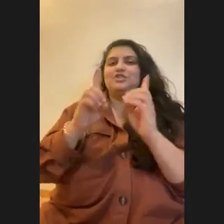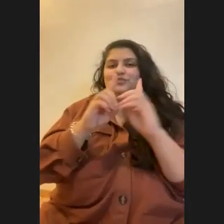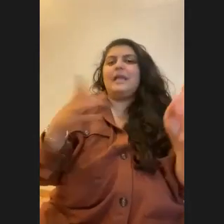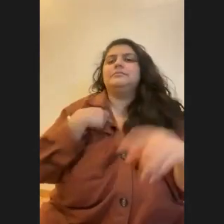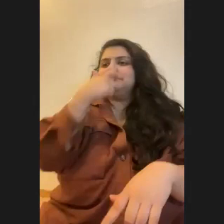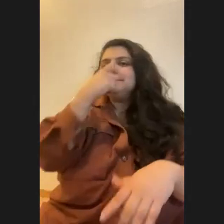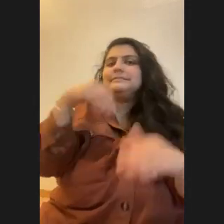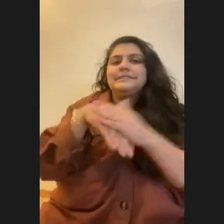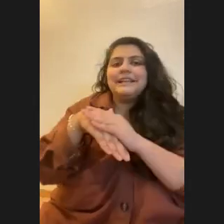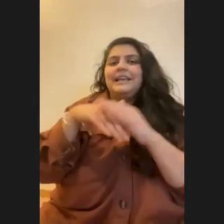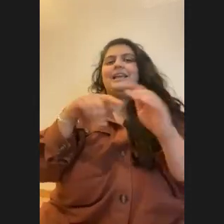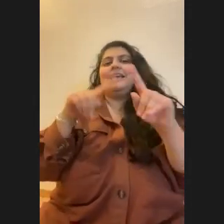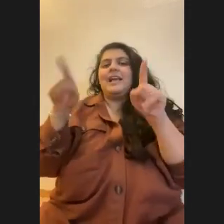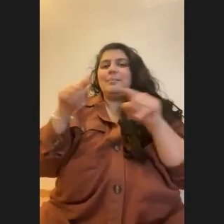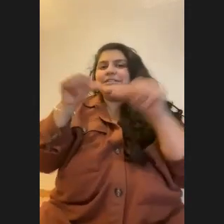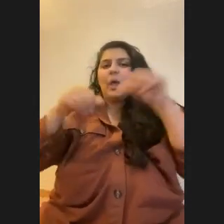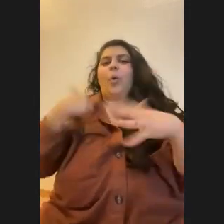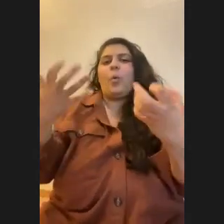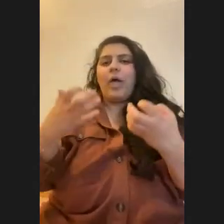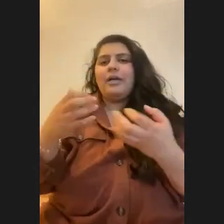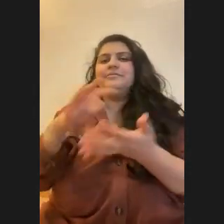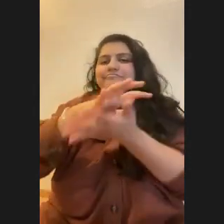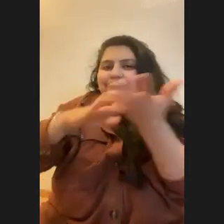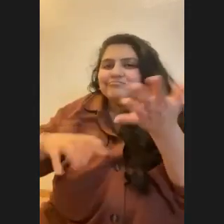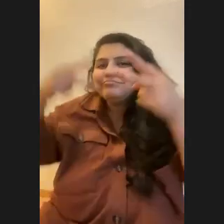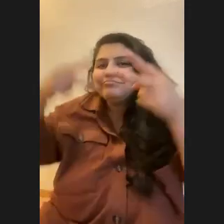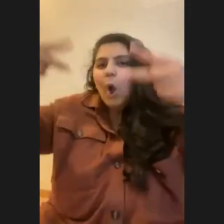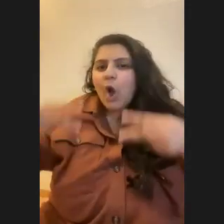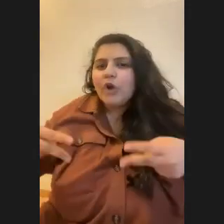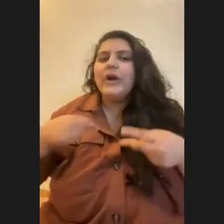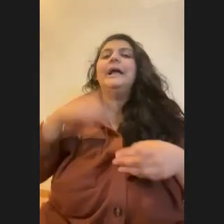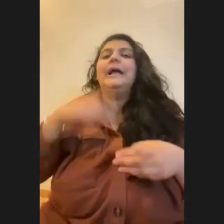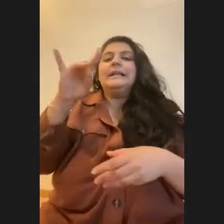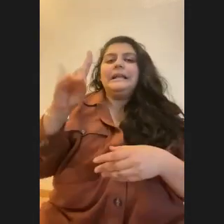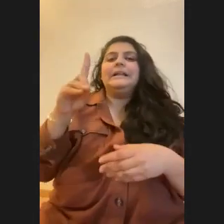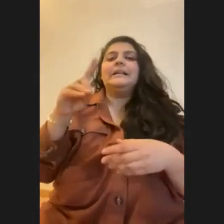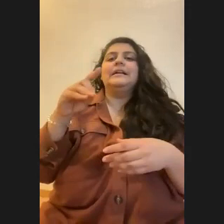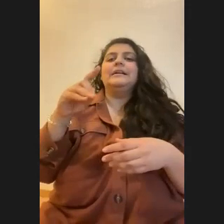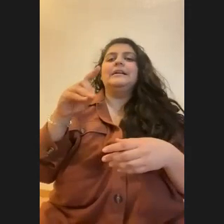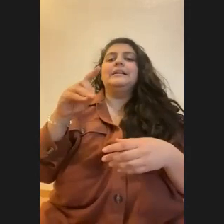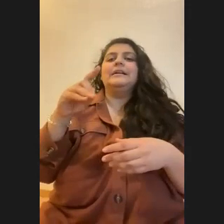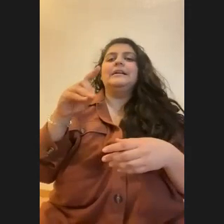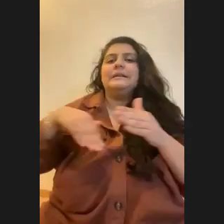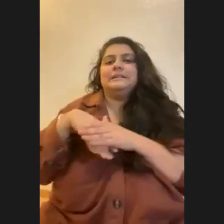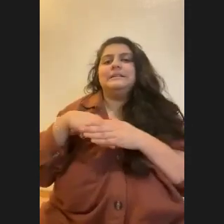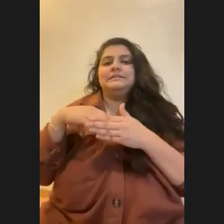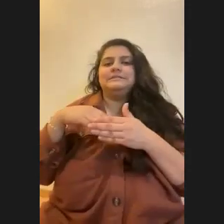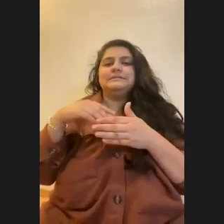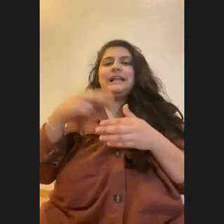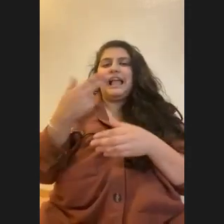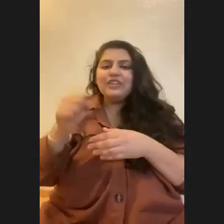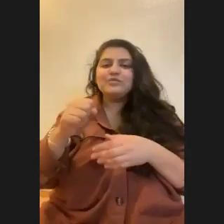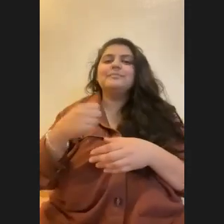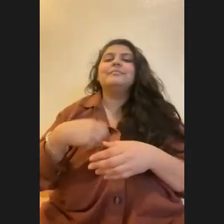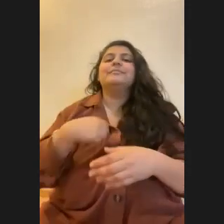thought I wanted to program. I did robotics in high school. I realized I didn't want to program. It wasn't interesting. The computer